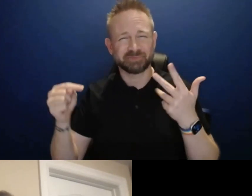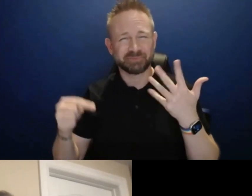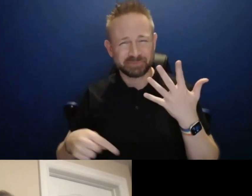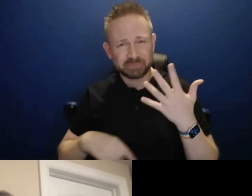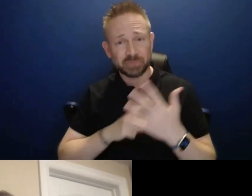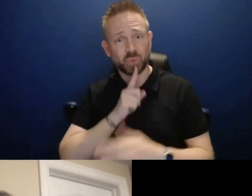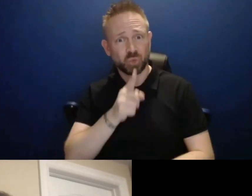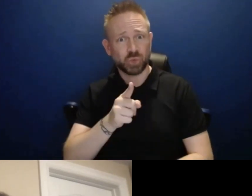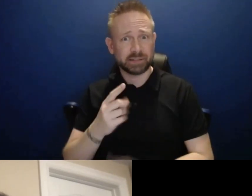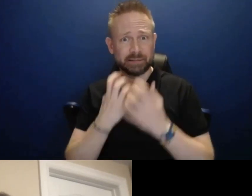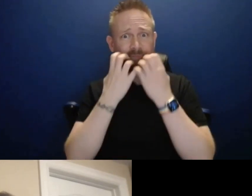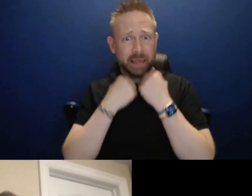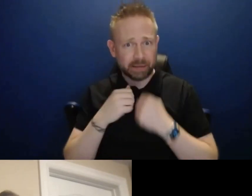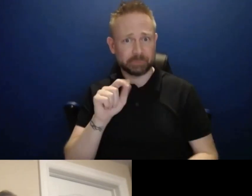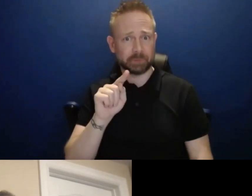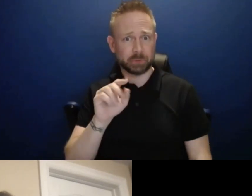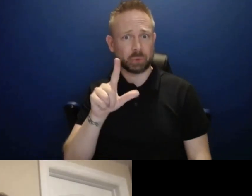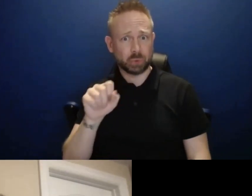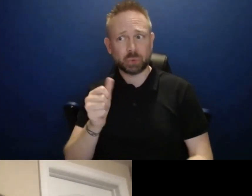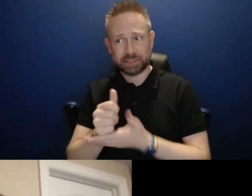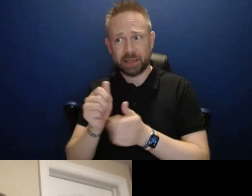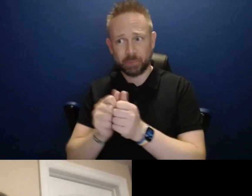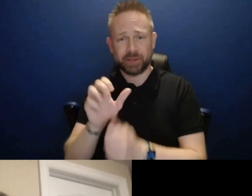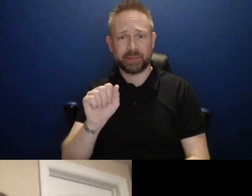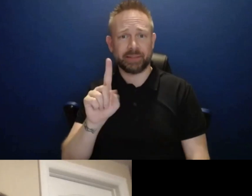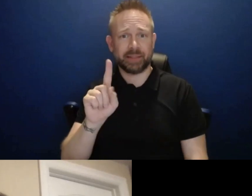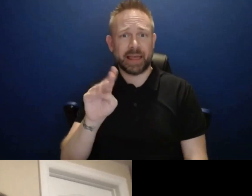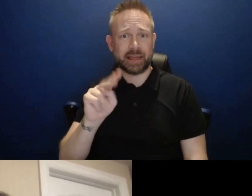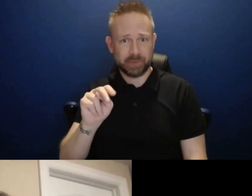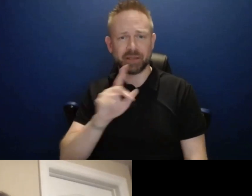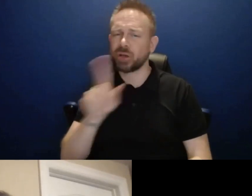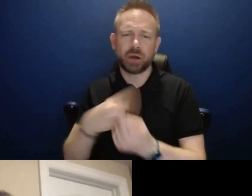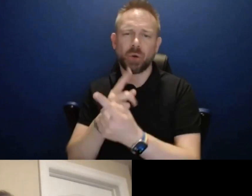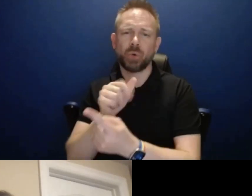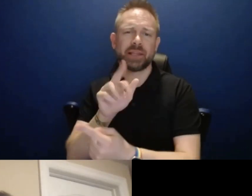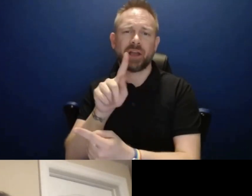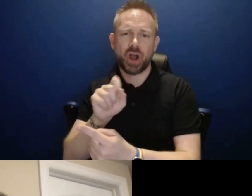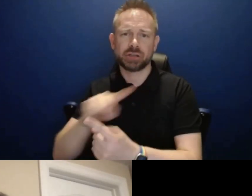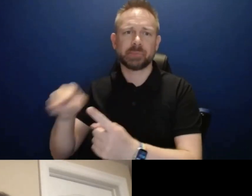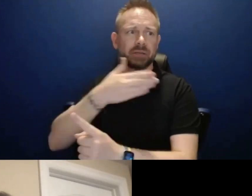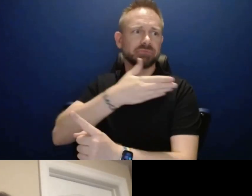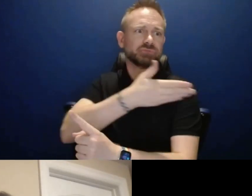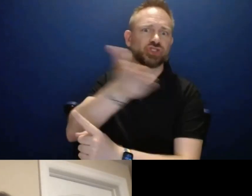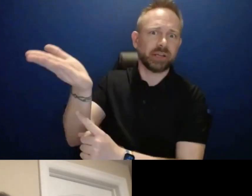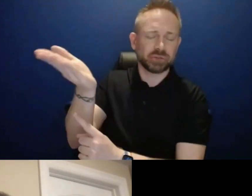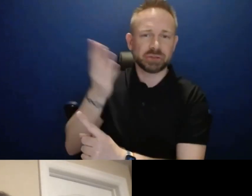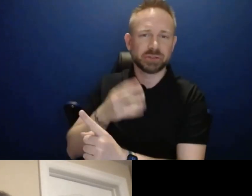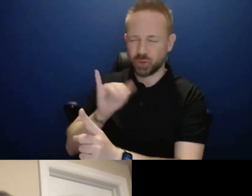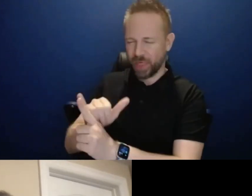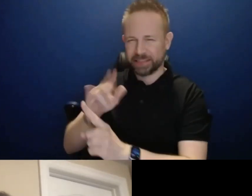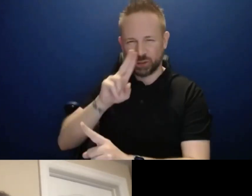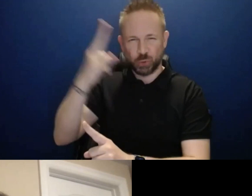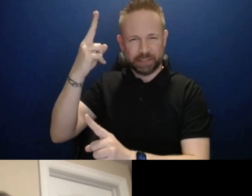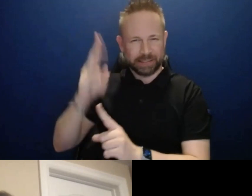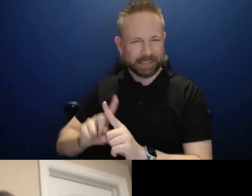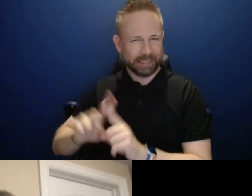administrative tools that are not specifically for arts, but more general. I'm just wondering like where would be the, the, the, for